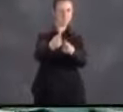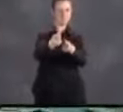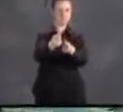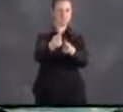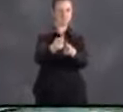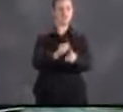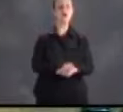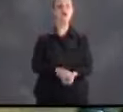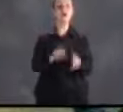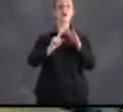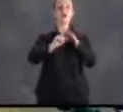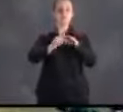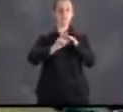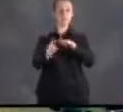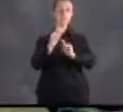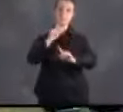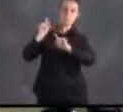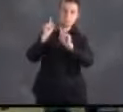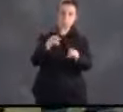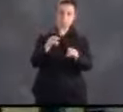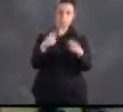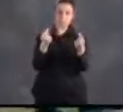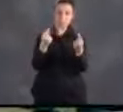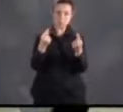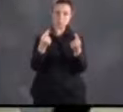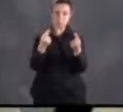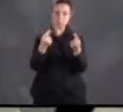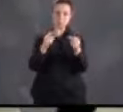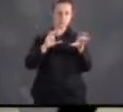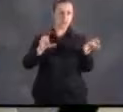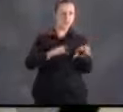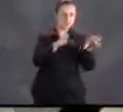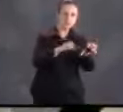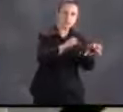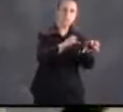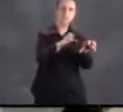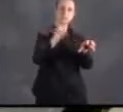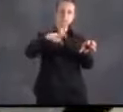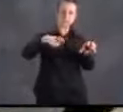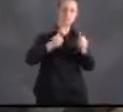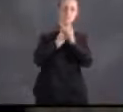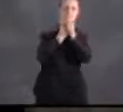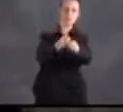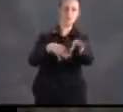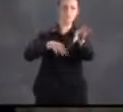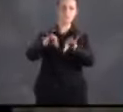evacuation is ordered, do not make assumptions or take unrecommended actions.